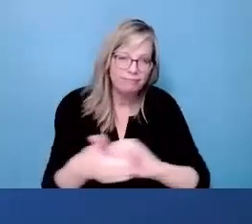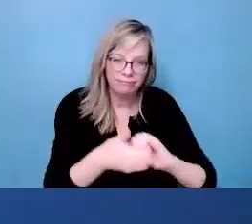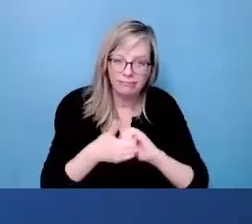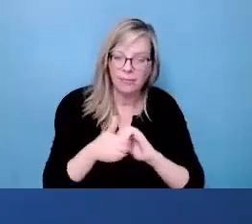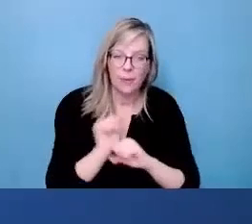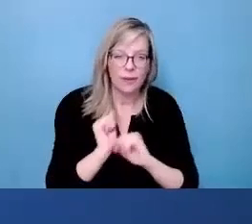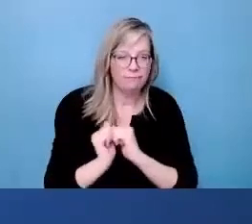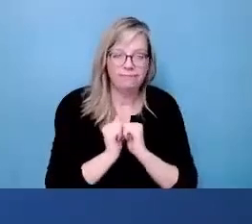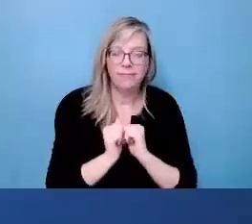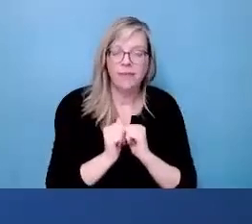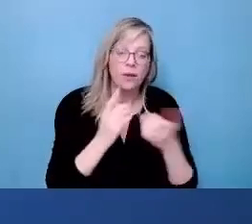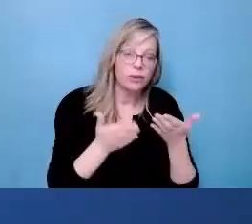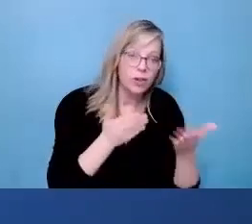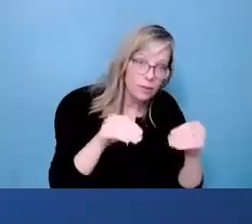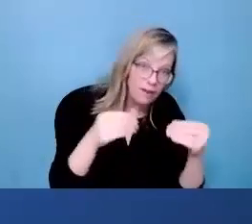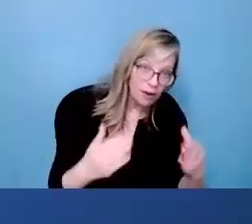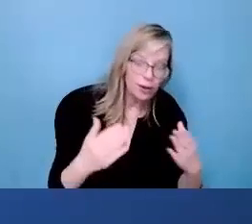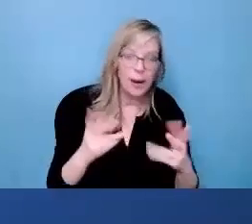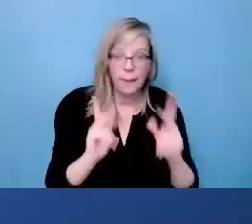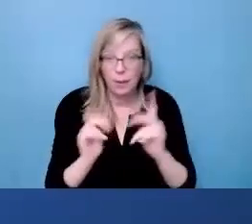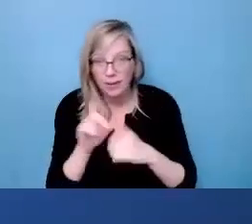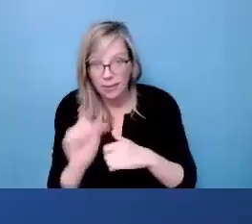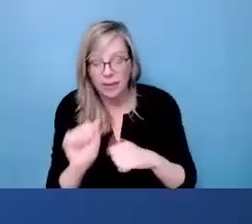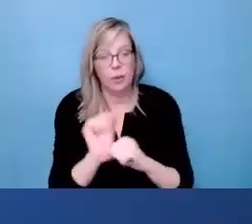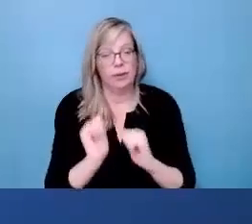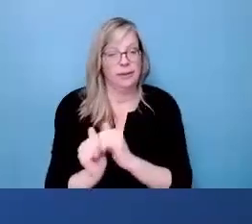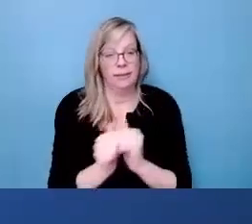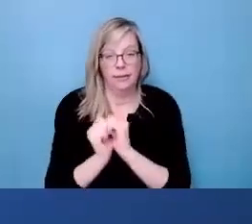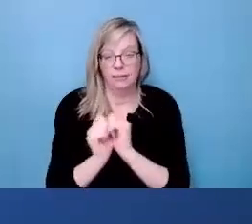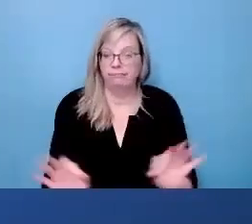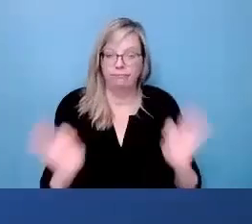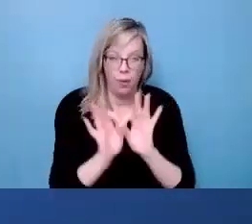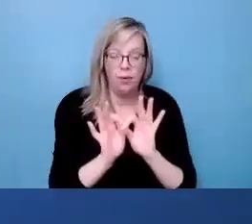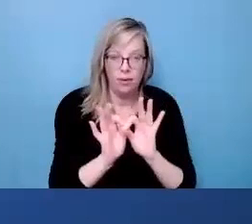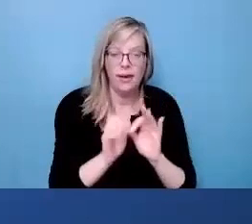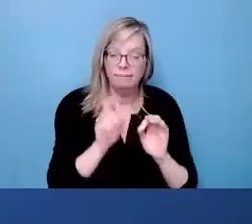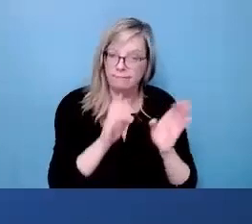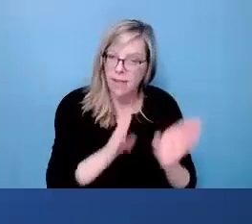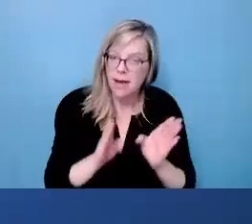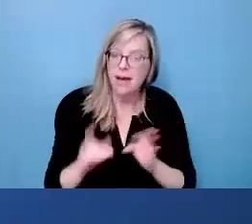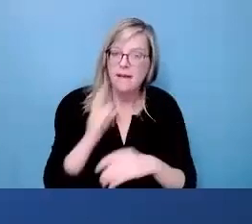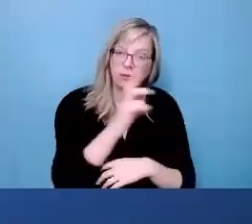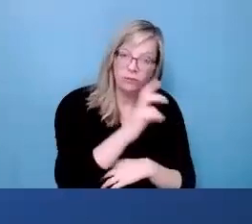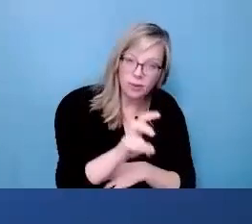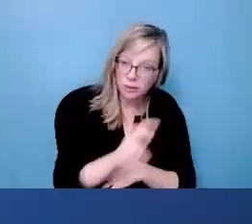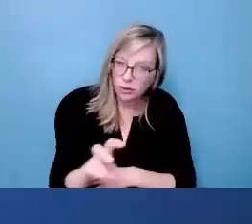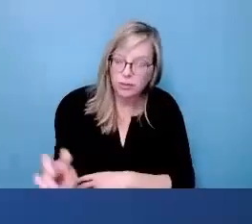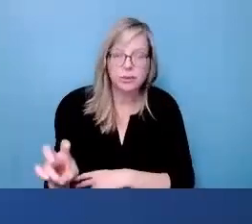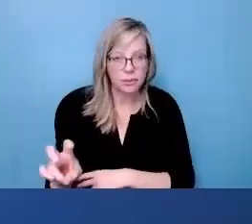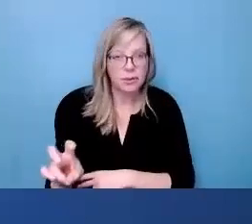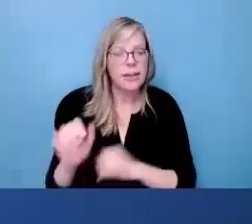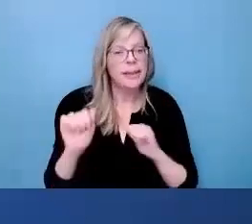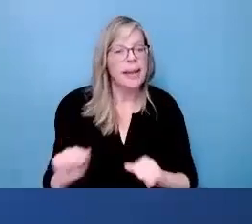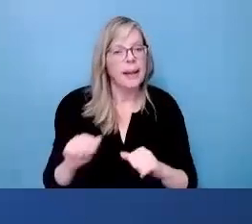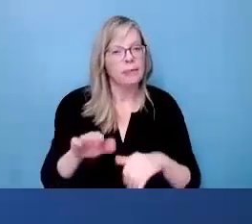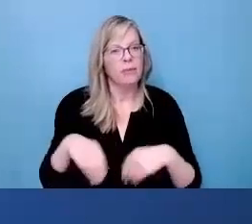really important, especially among service providers and people with disabilities when transition planning and during the